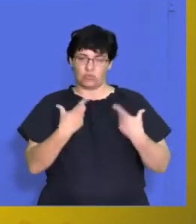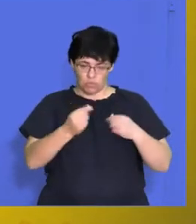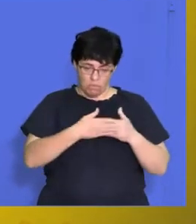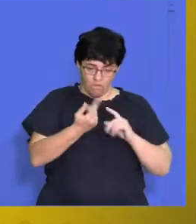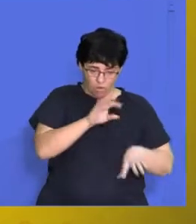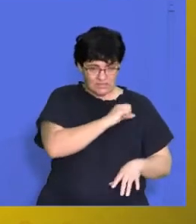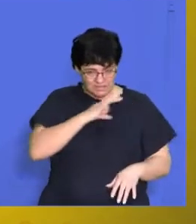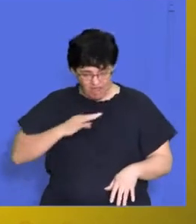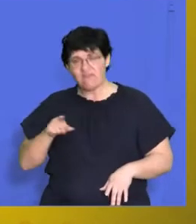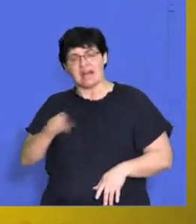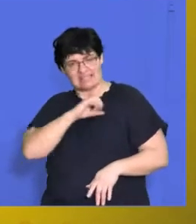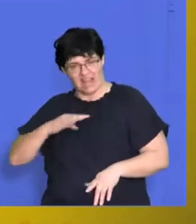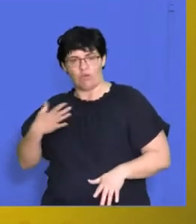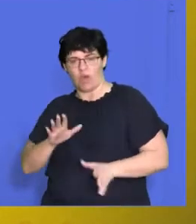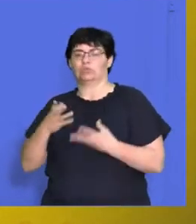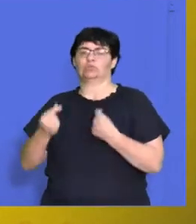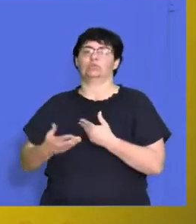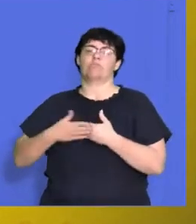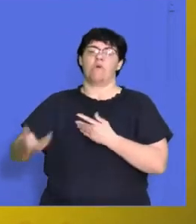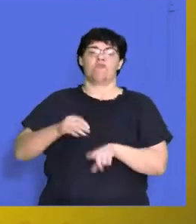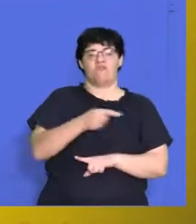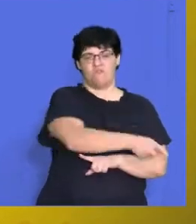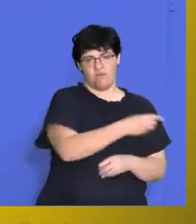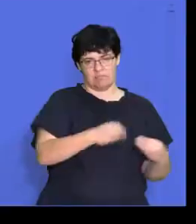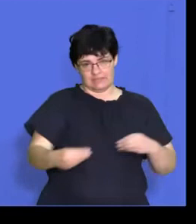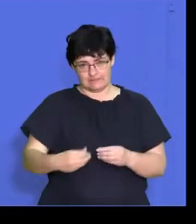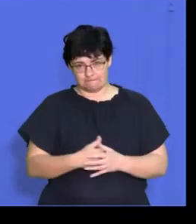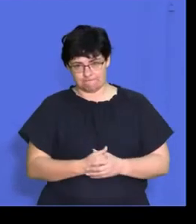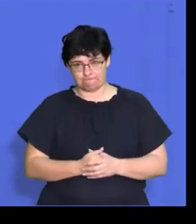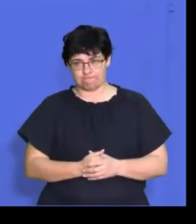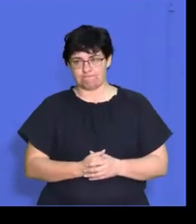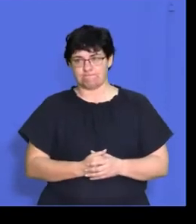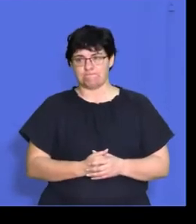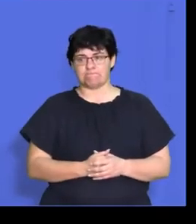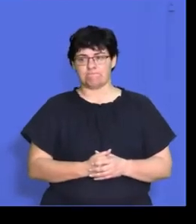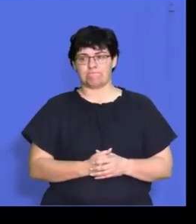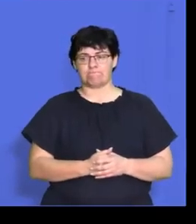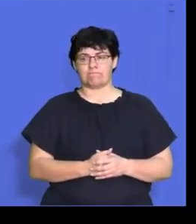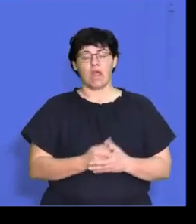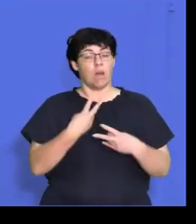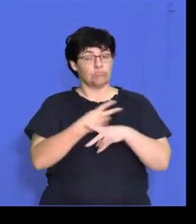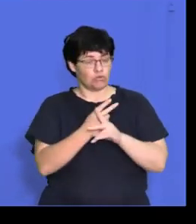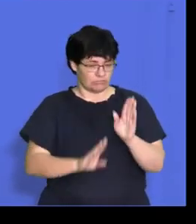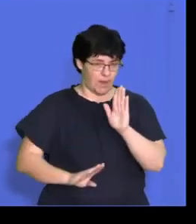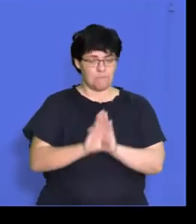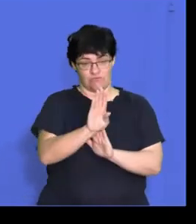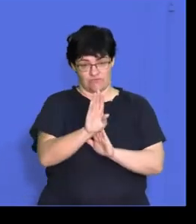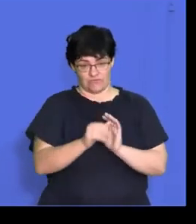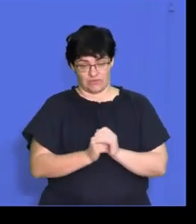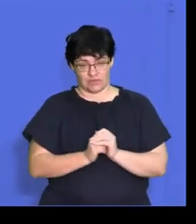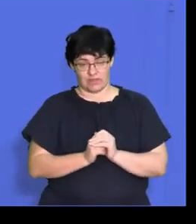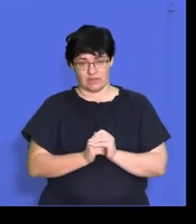for the employees, so therefore the employees will go the extra mile for the business. It improves productivity, right,